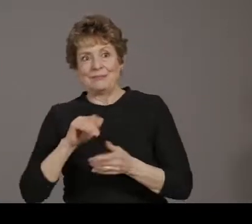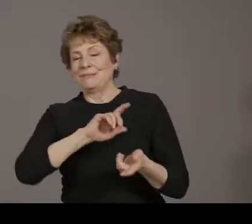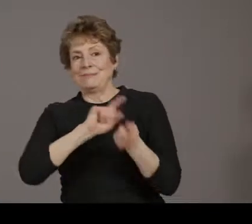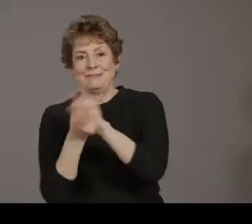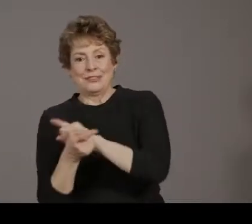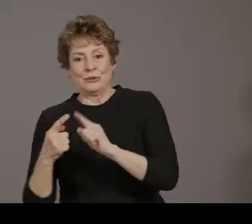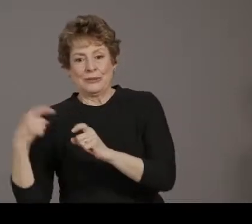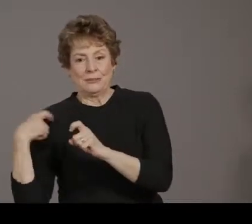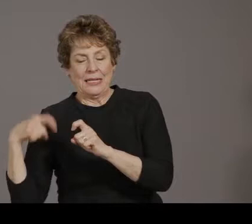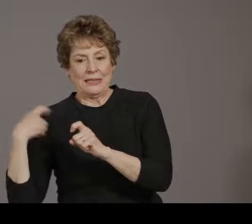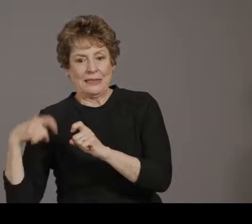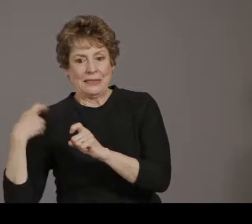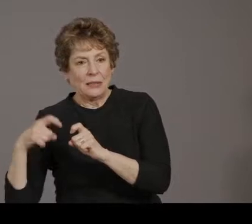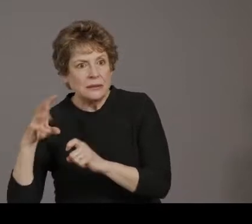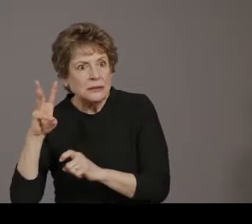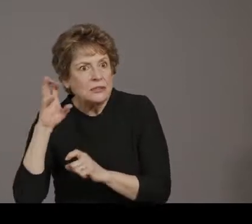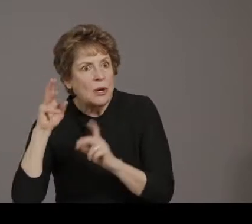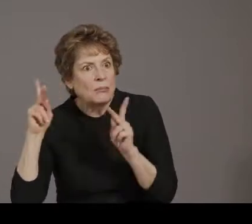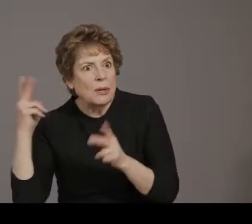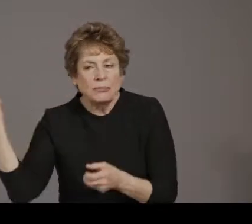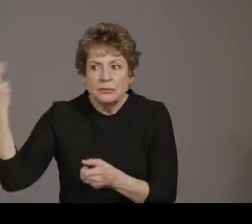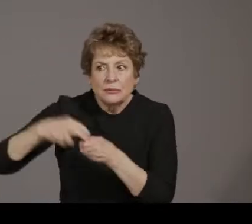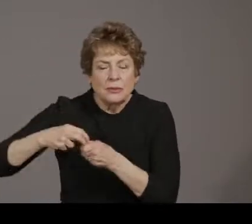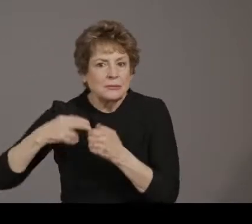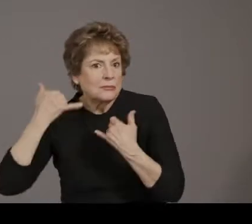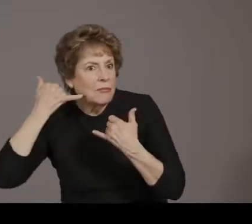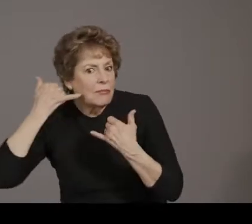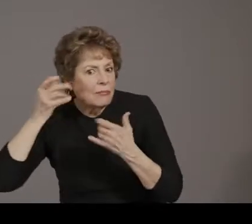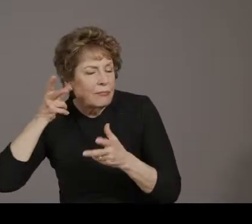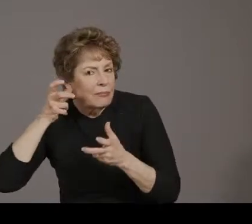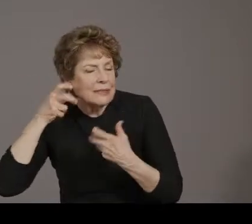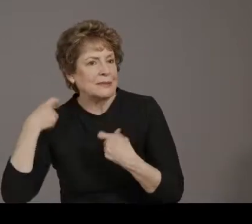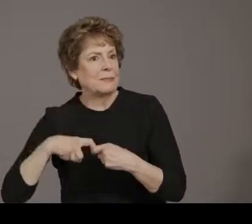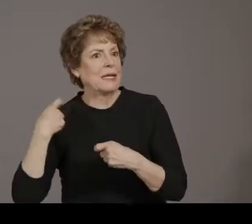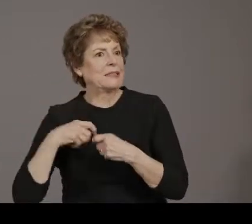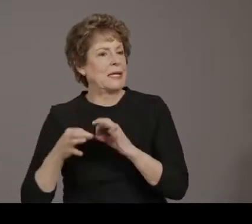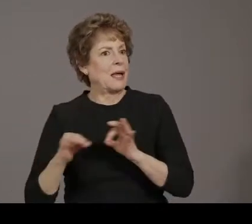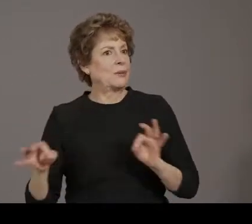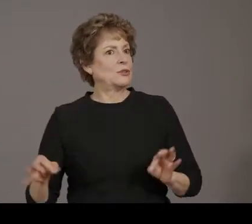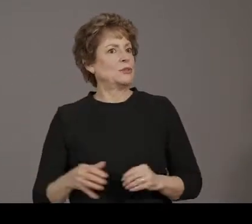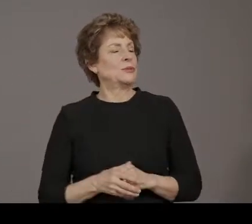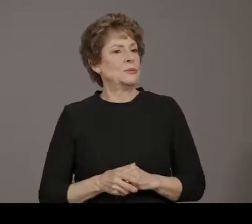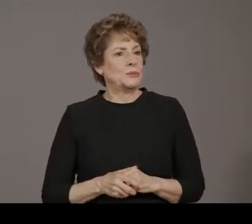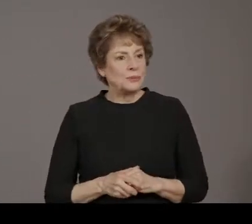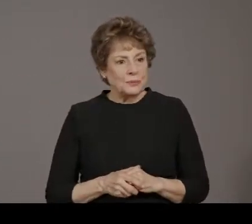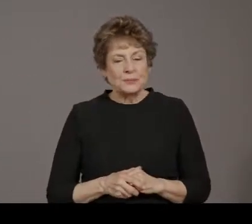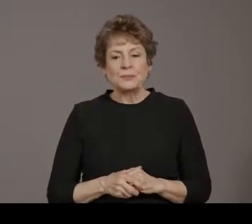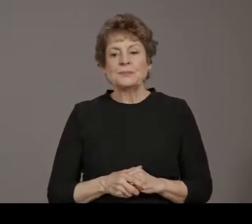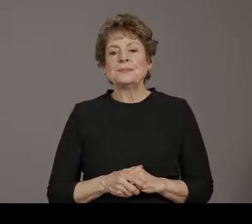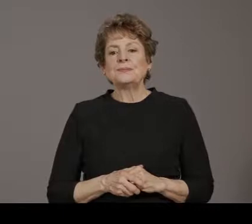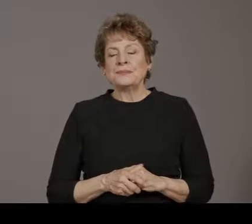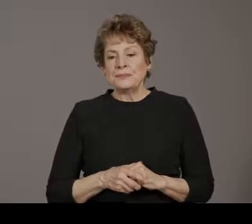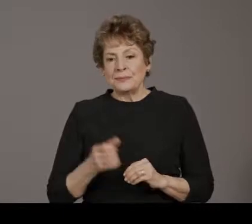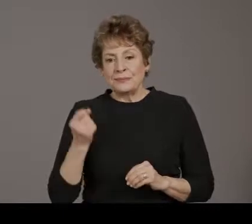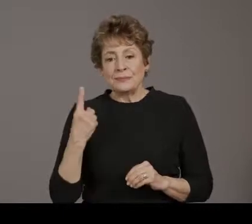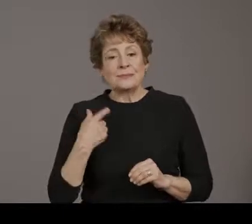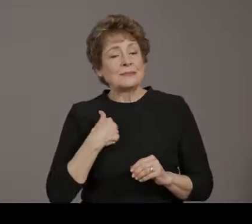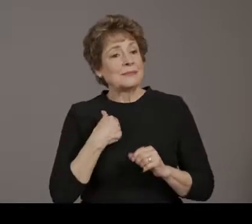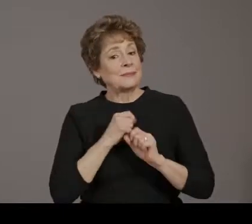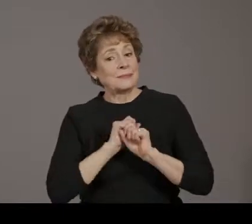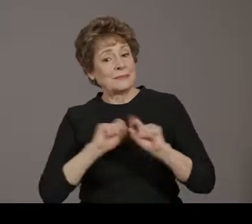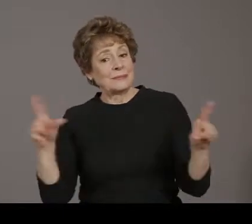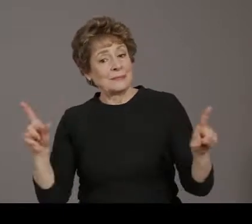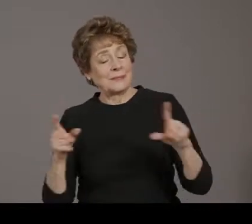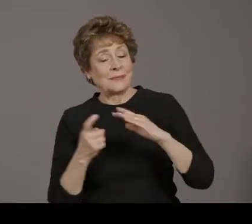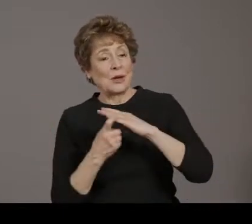those calls. And in English, we reached over 4,300 individuals and either